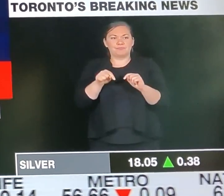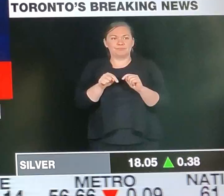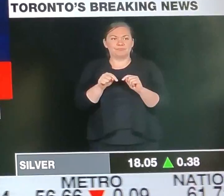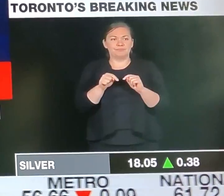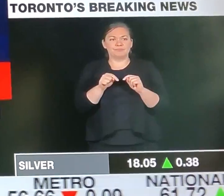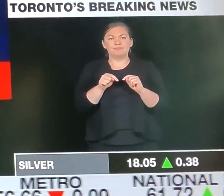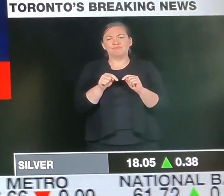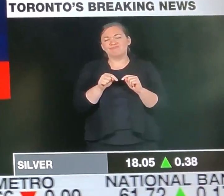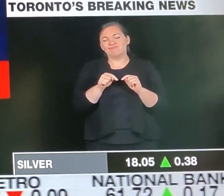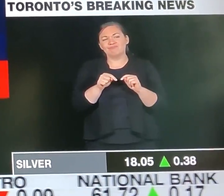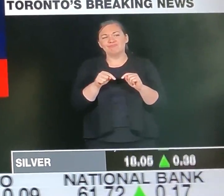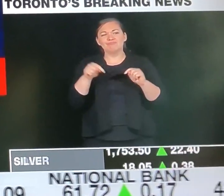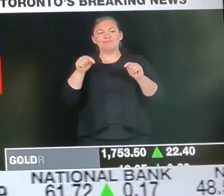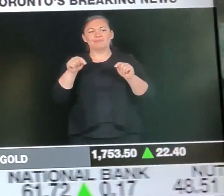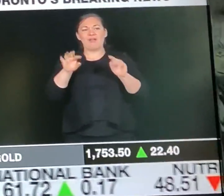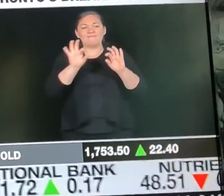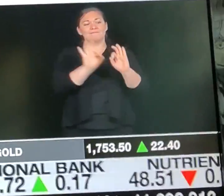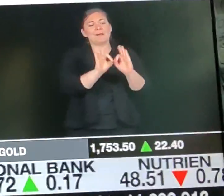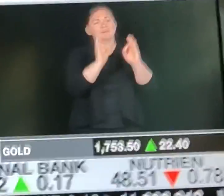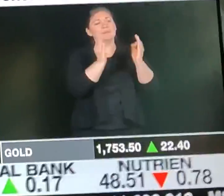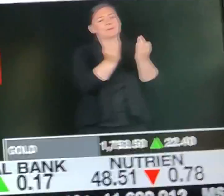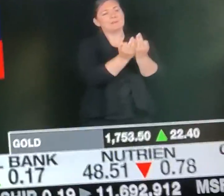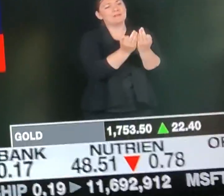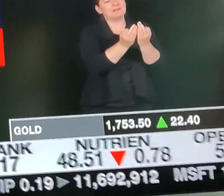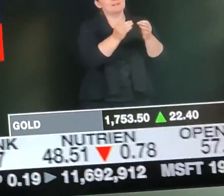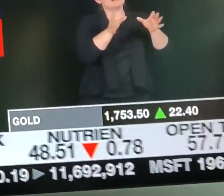We'll start off with the questions. Okay, we'll go to the phone.